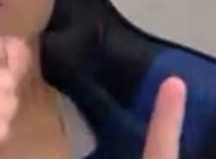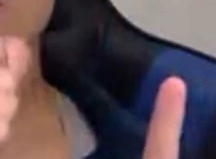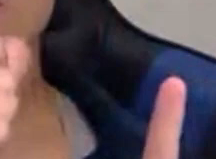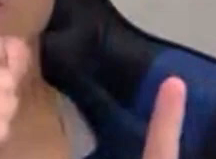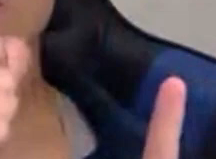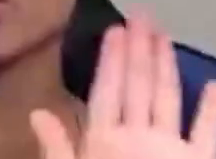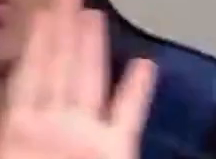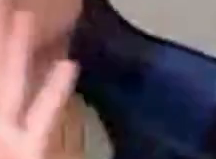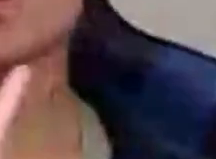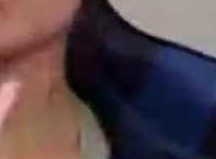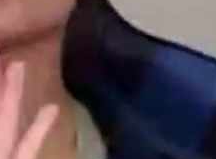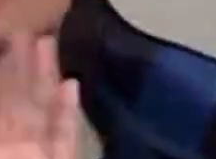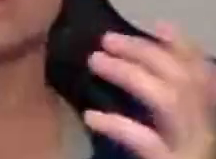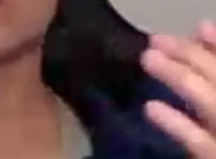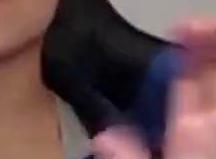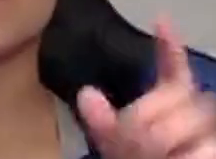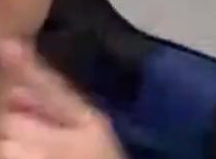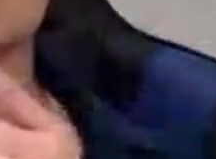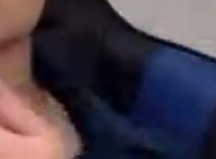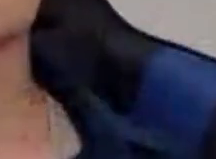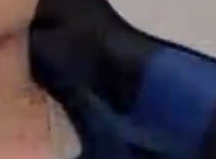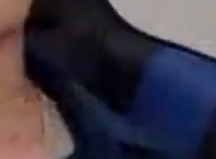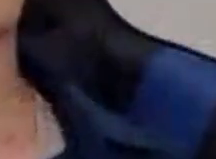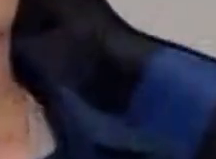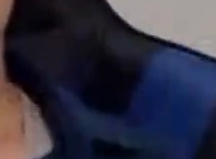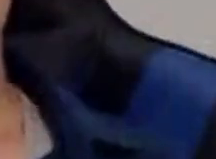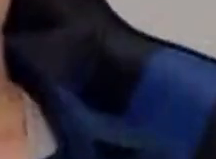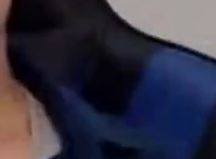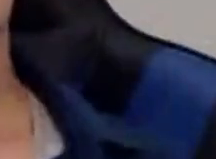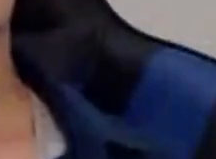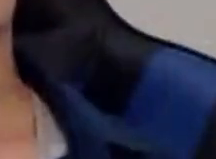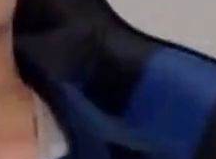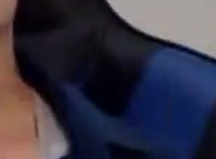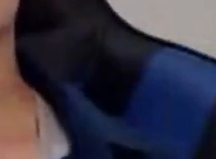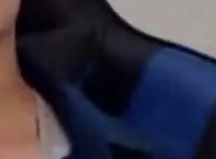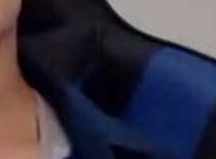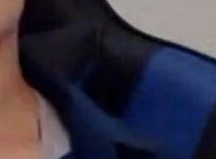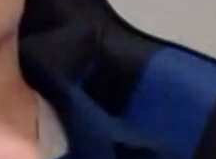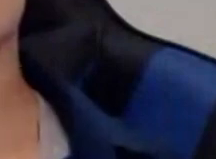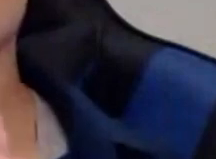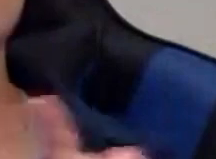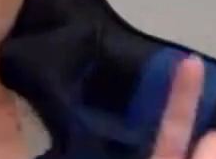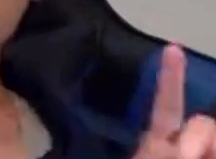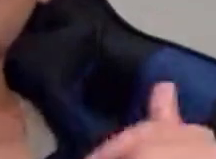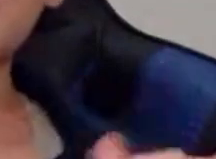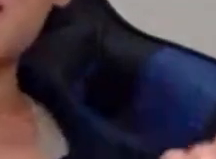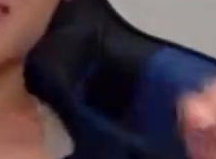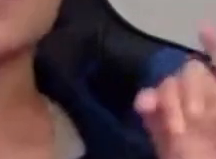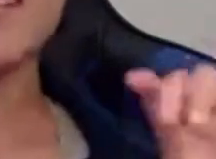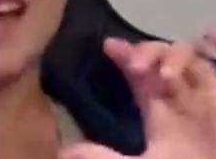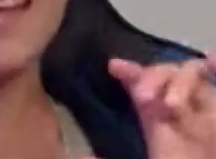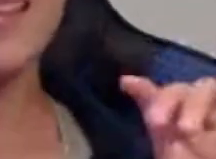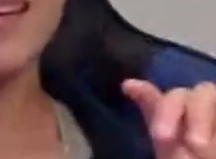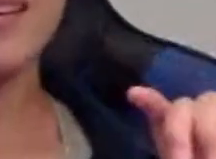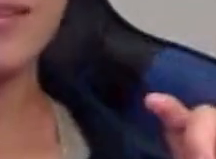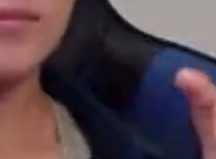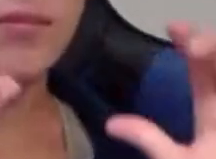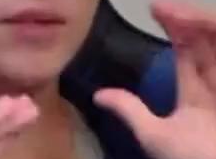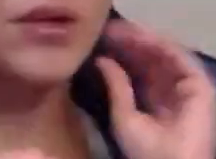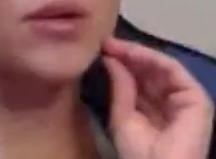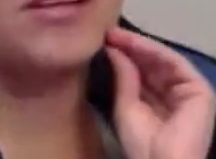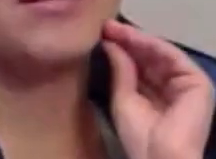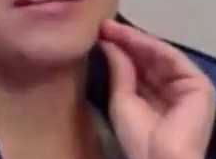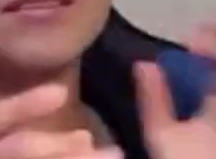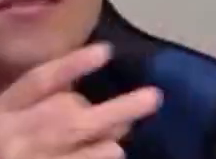in public and in private, clearly. But again, different kinds of violence. I think it is more